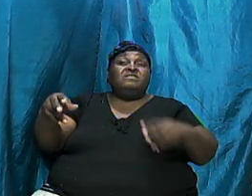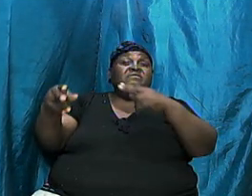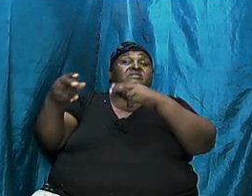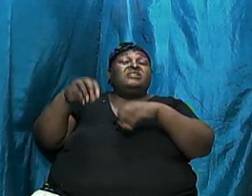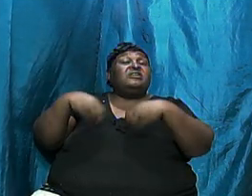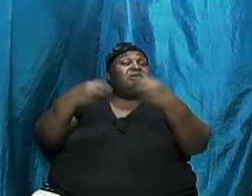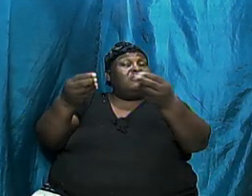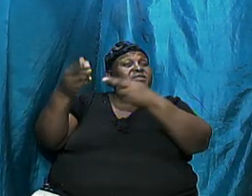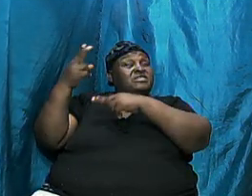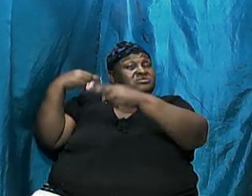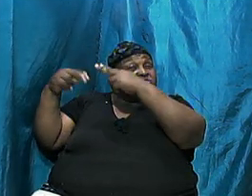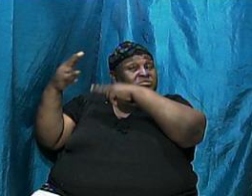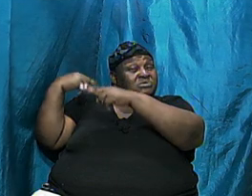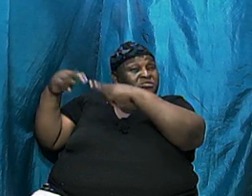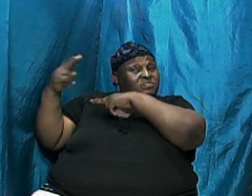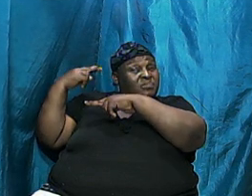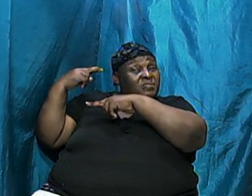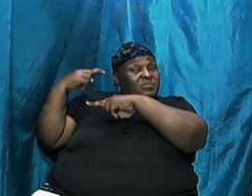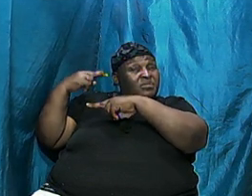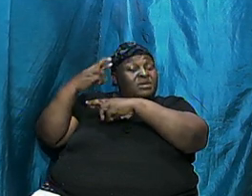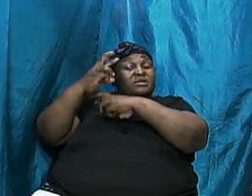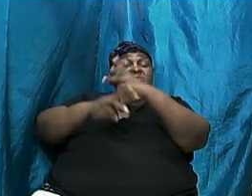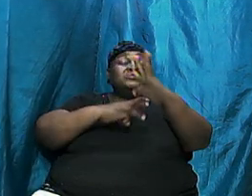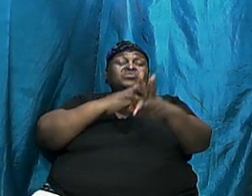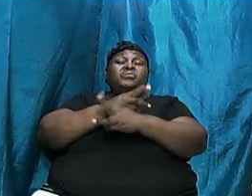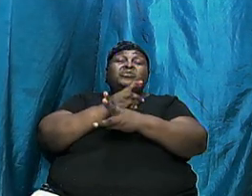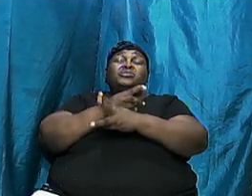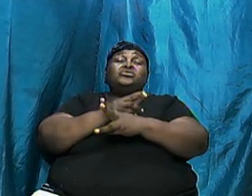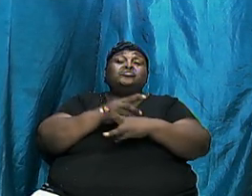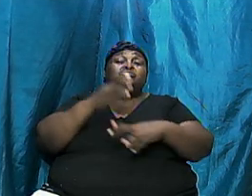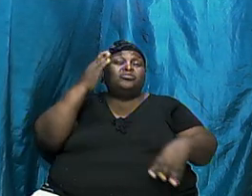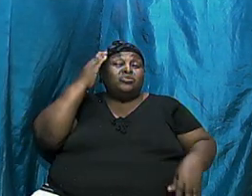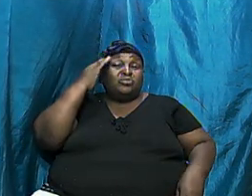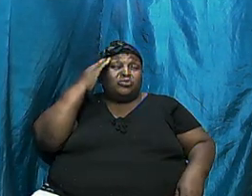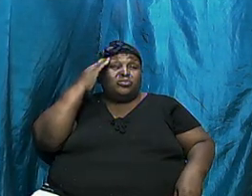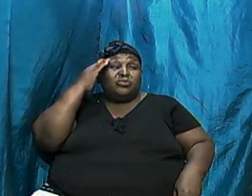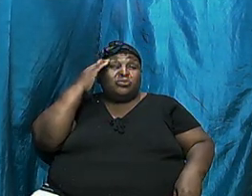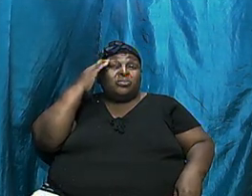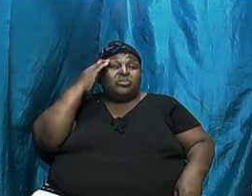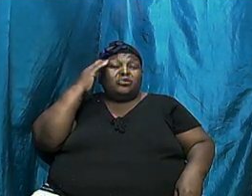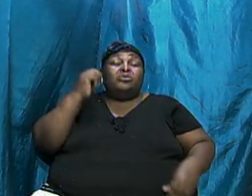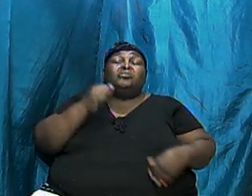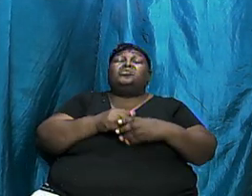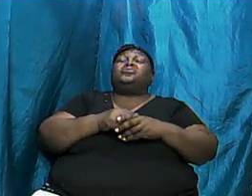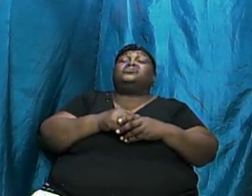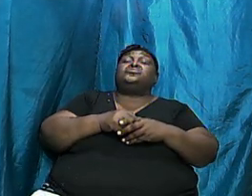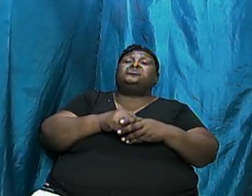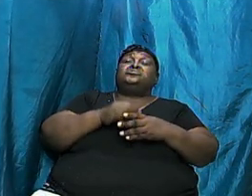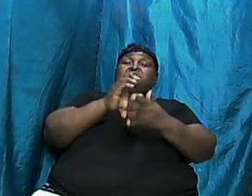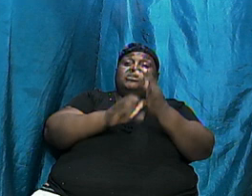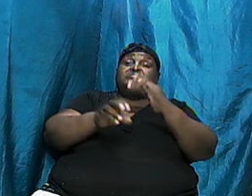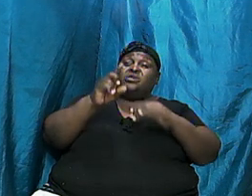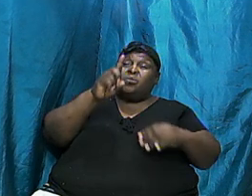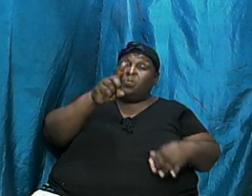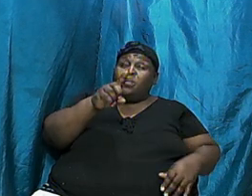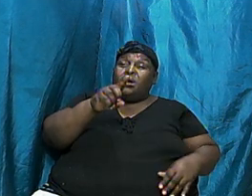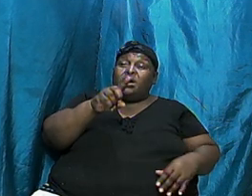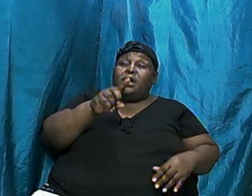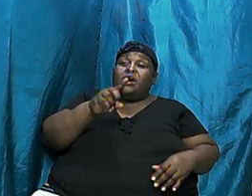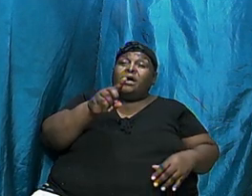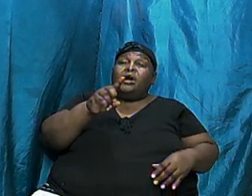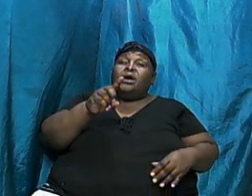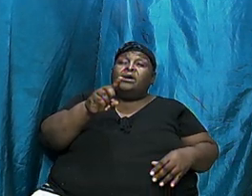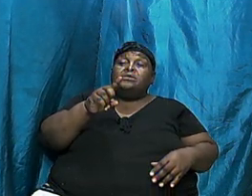perspective in terms of the world as we know it. In chapter 1 from 26 over to chapter 2 down to verse